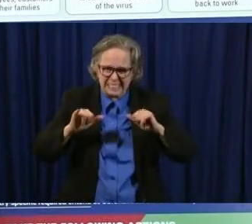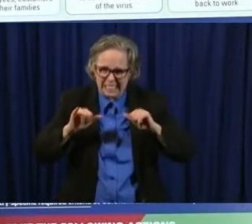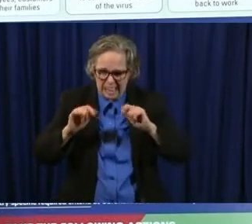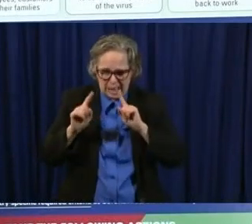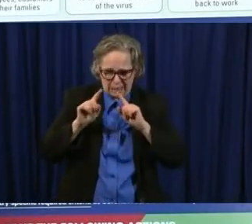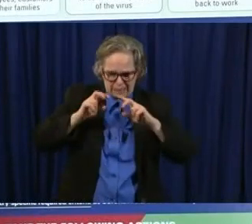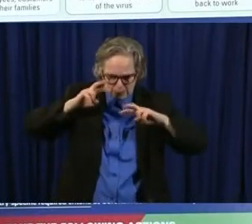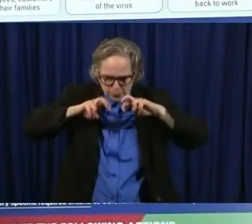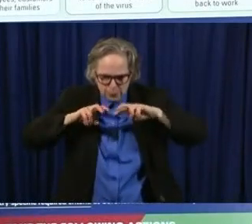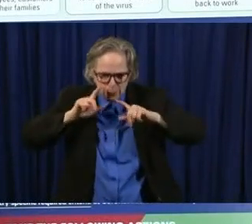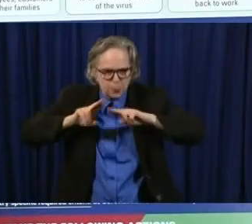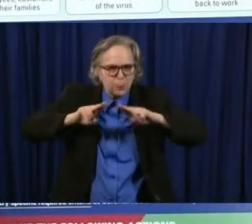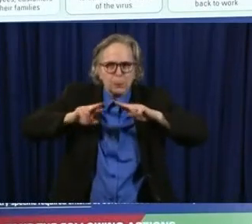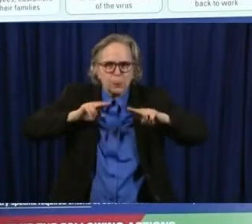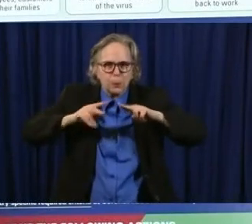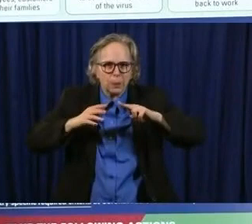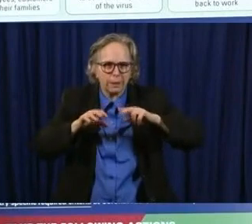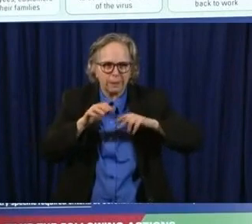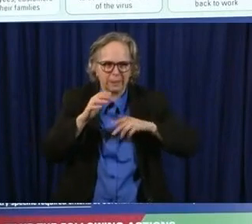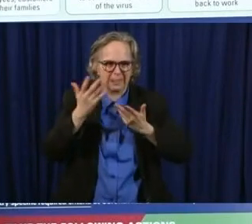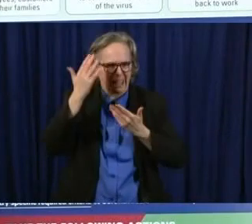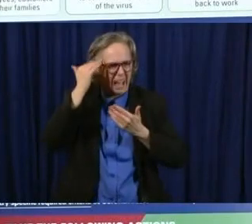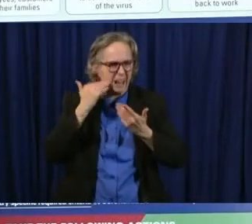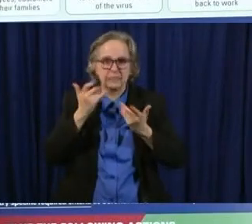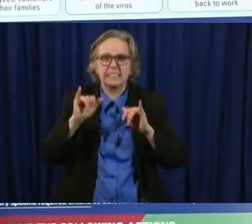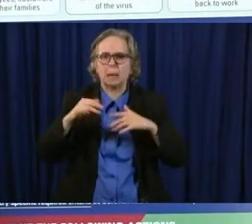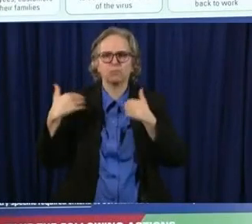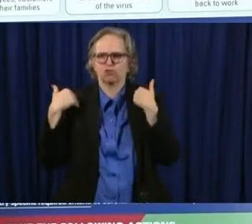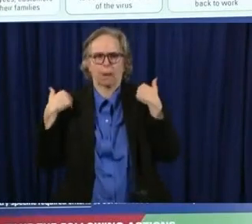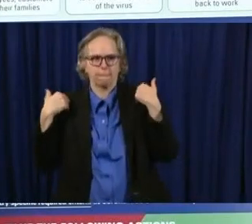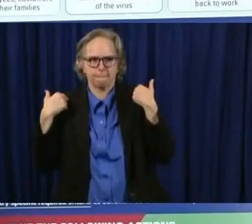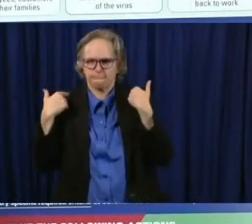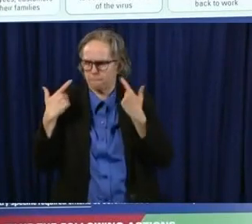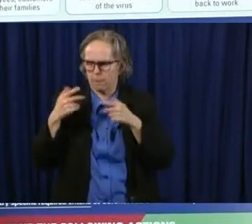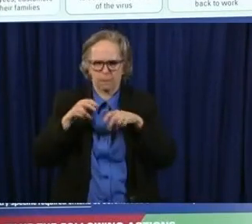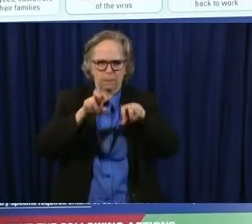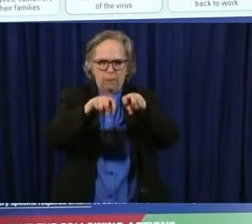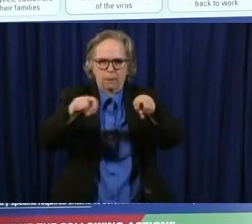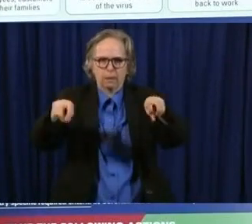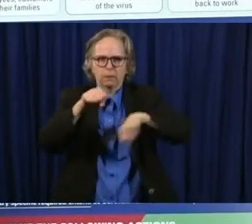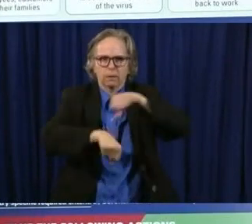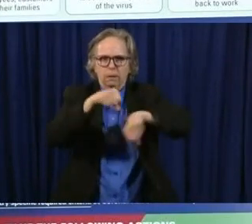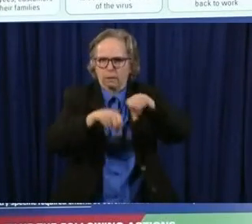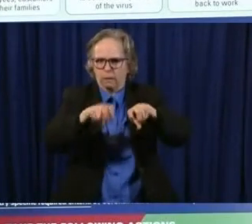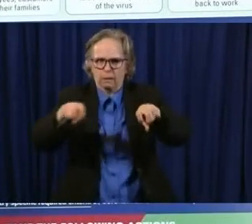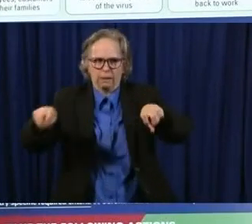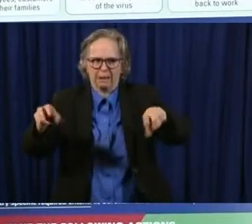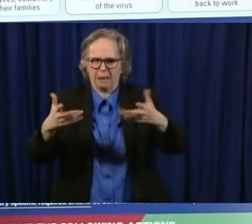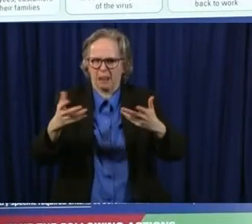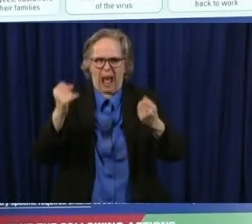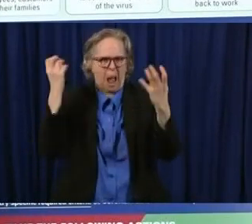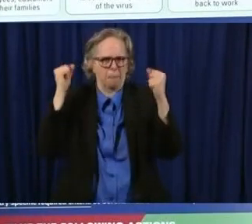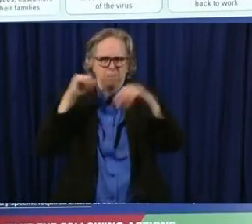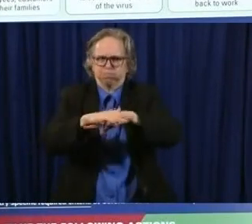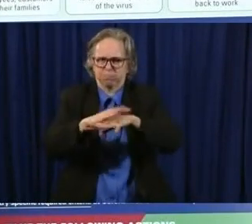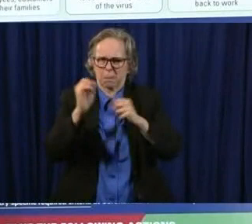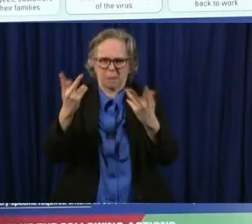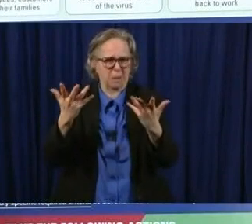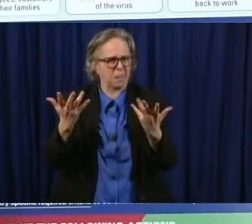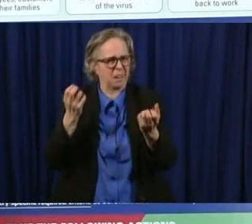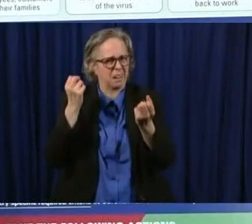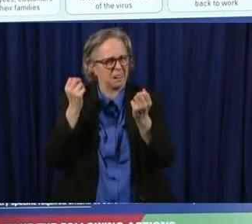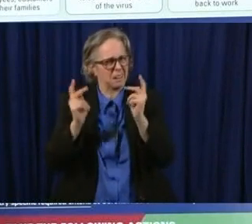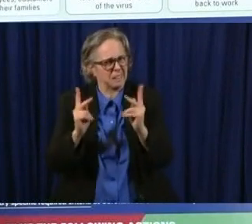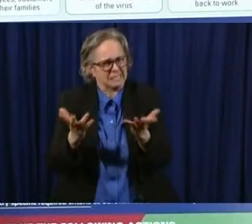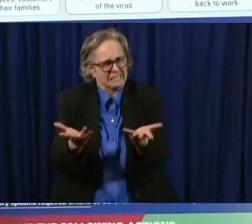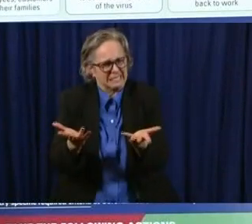contact when you talk about gyms um again a lot a lot of people a lot of people together uh it